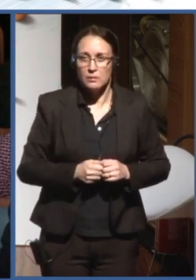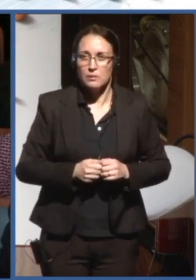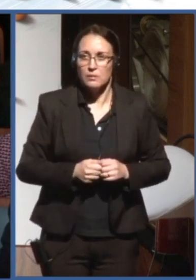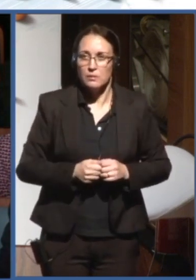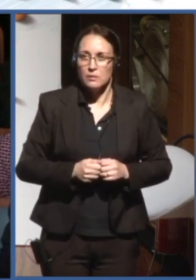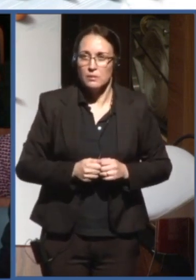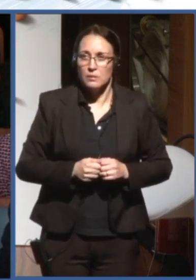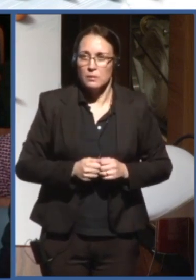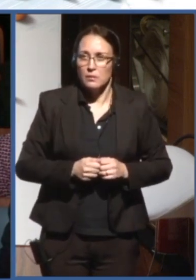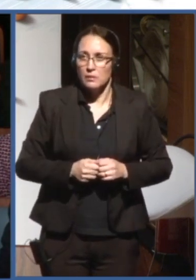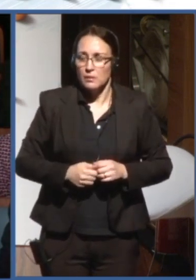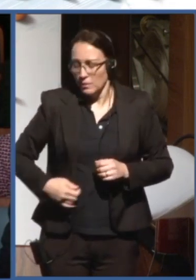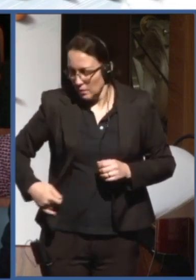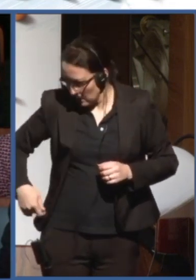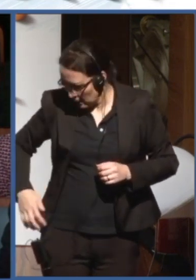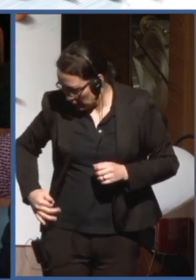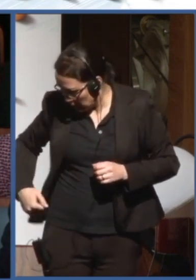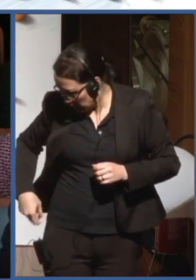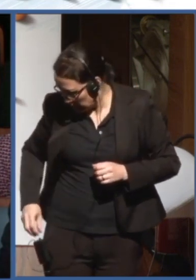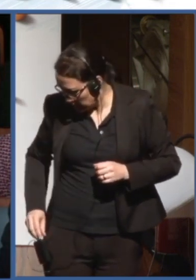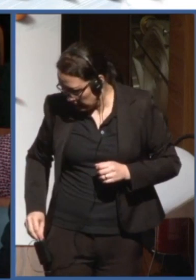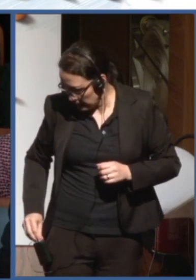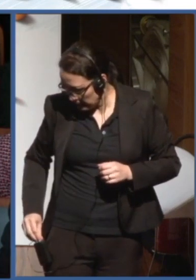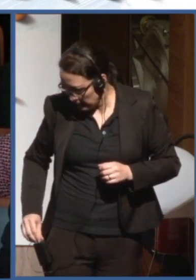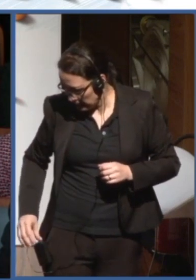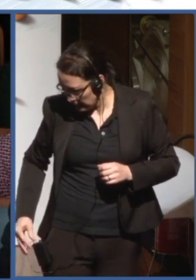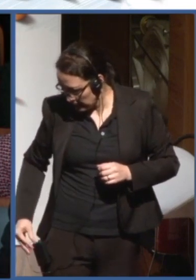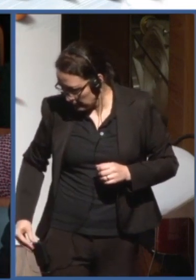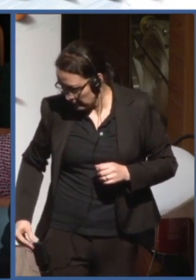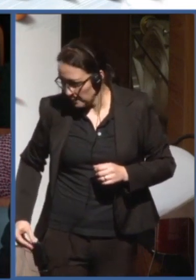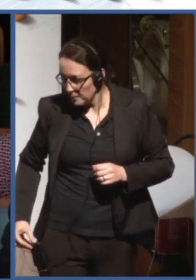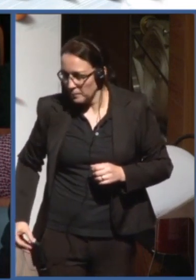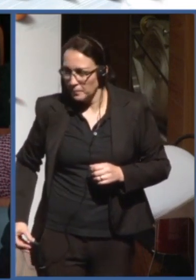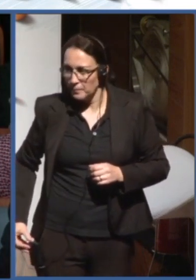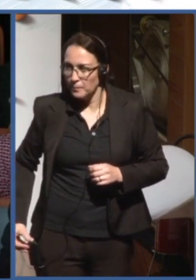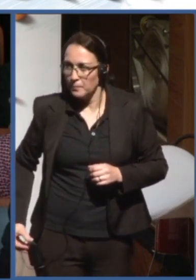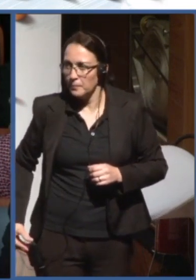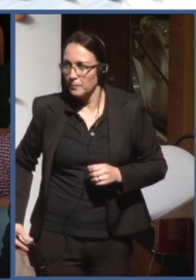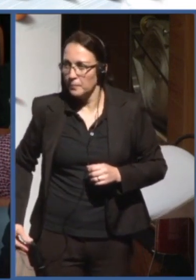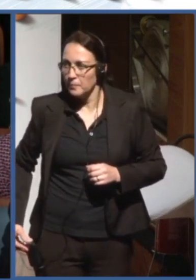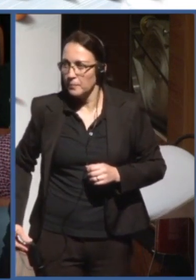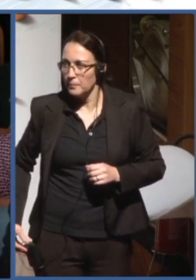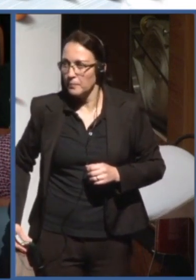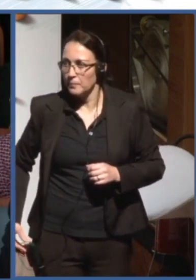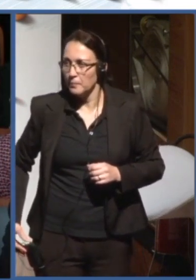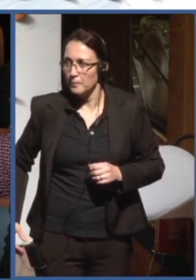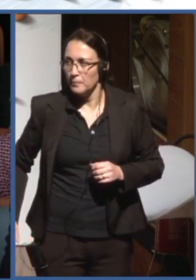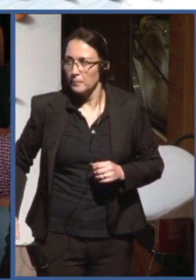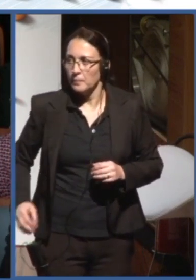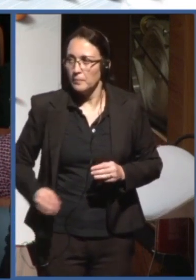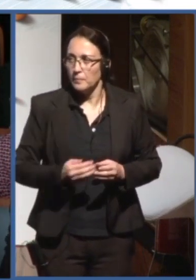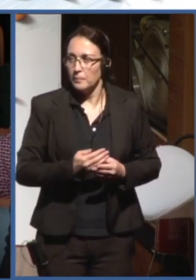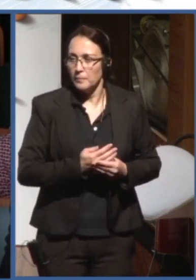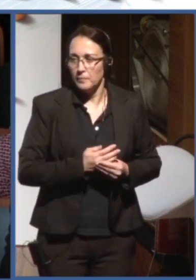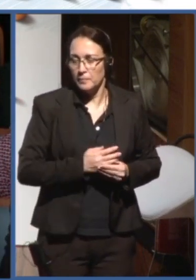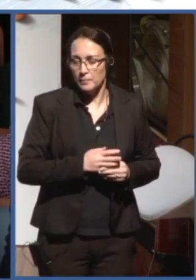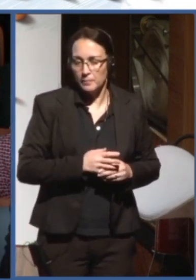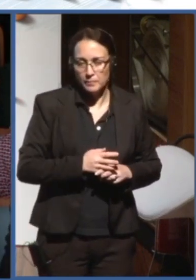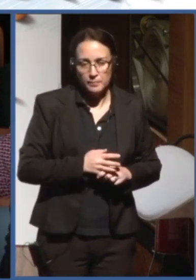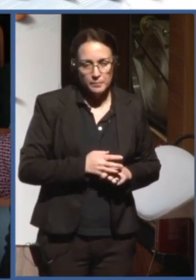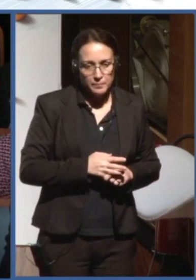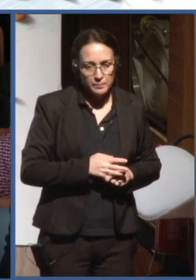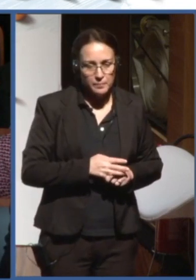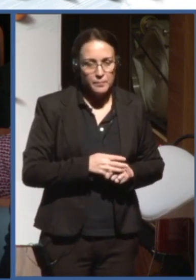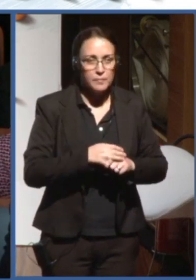elements, like how many cameras for security